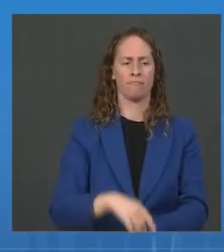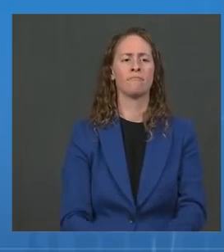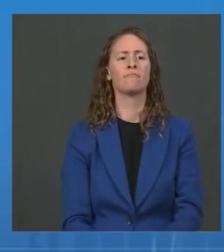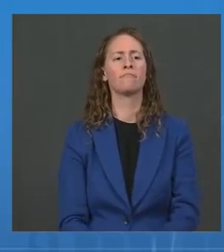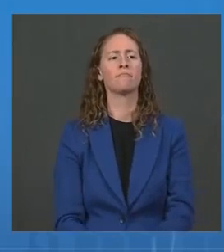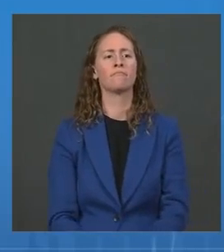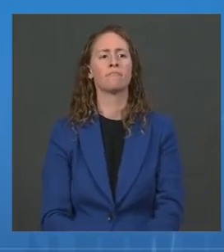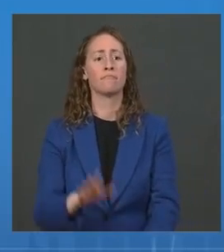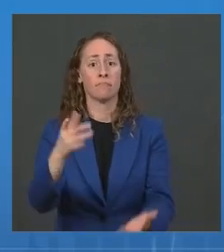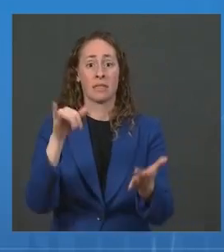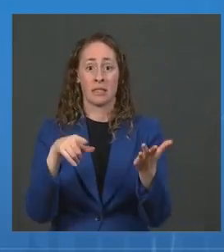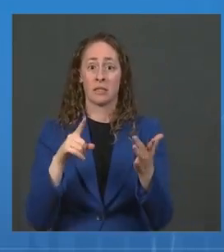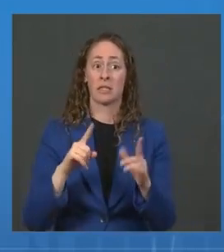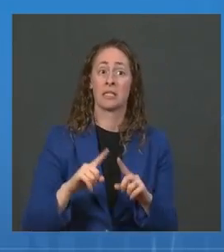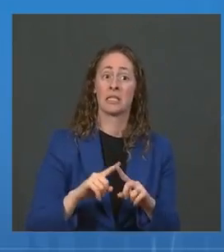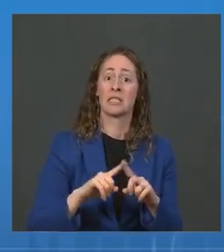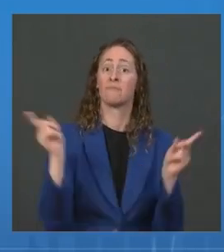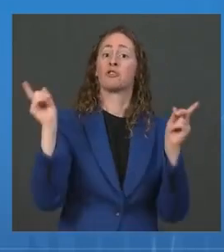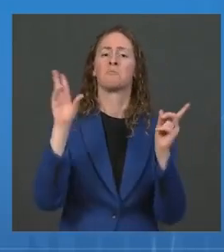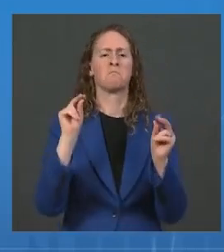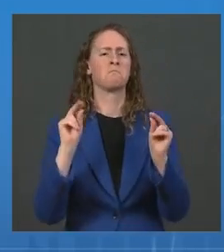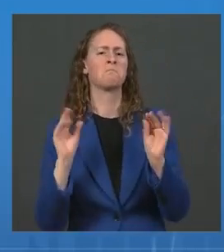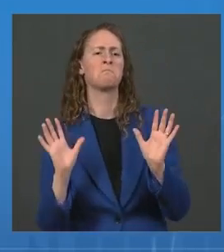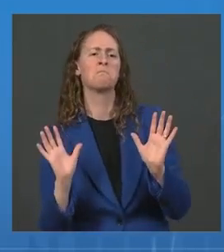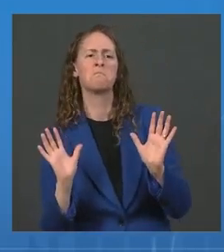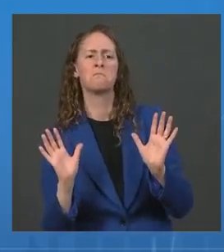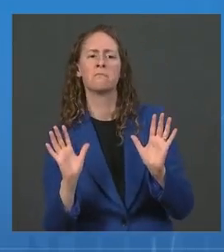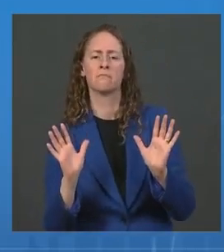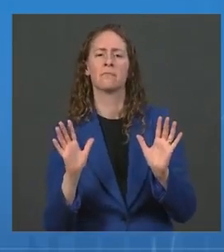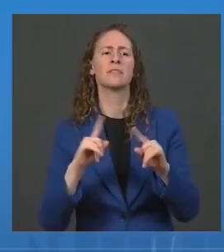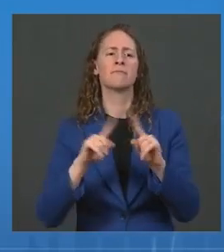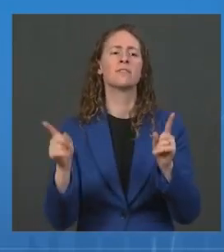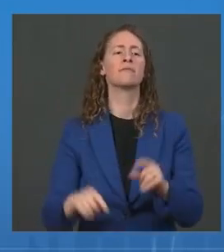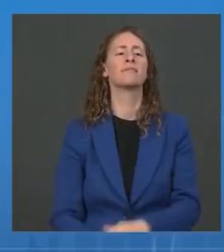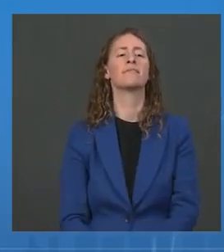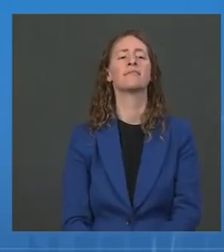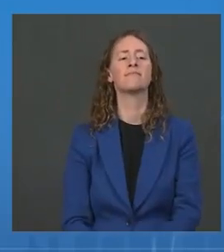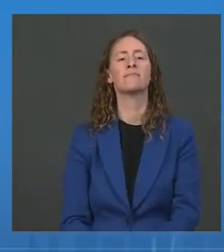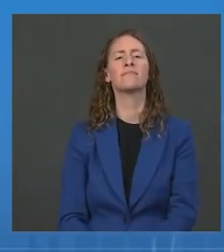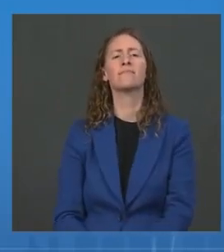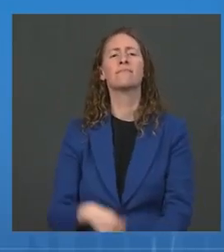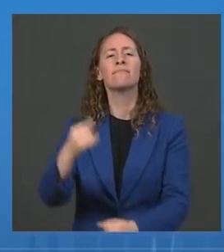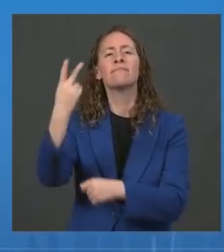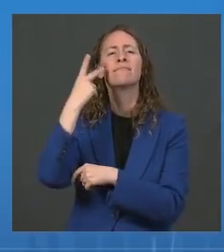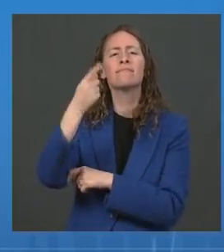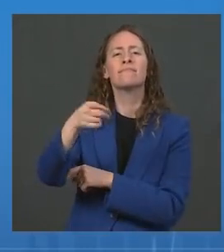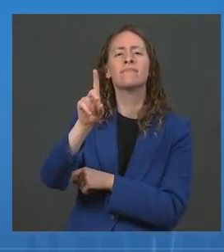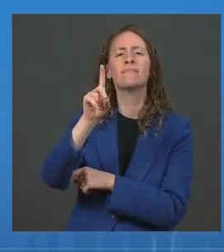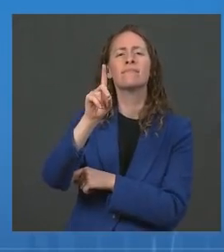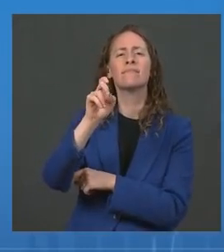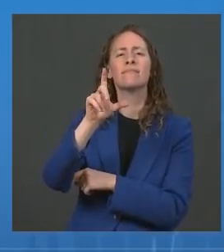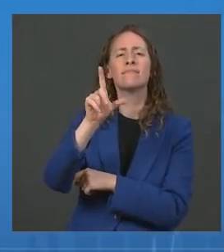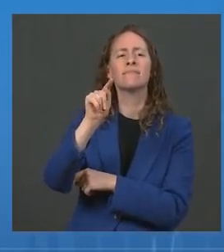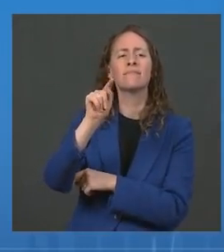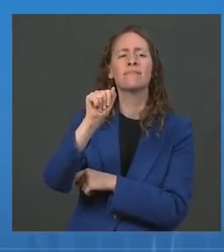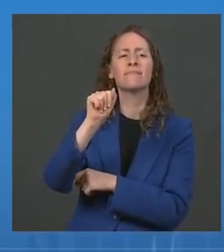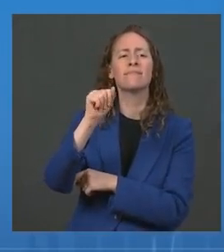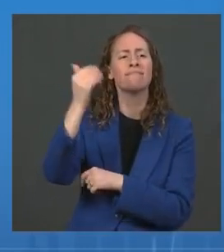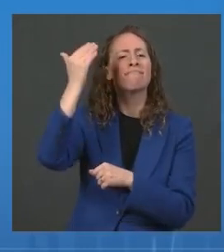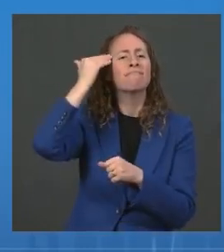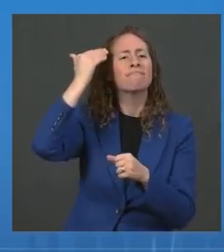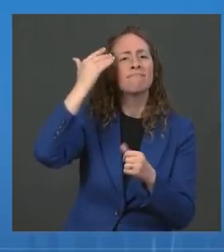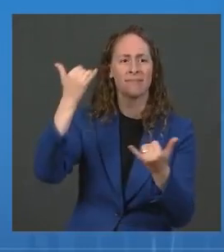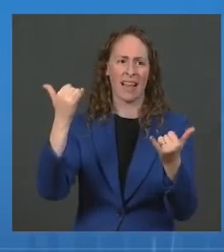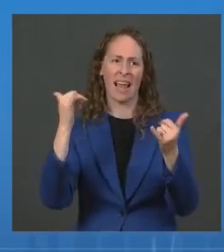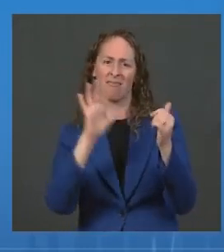you look at the lower right, you can see how Delta in blue dominates over Alpha in orange and completely